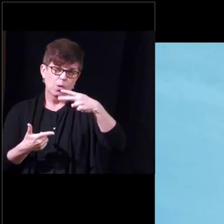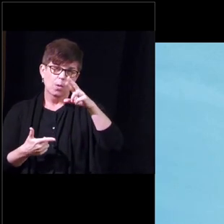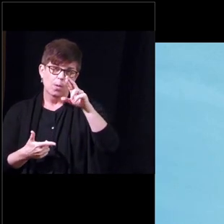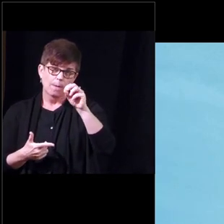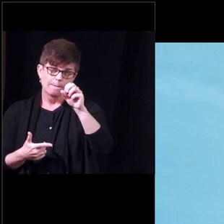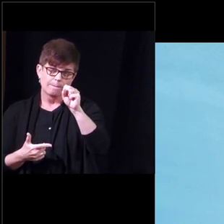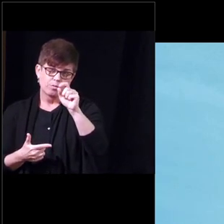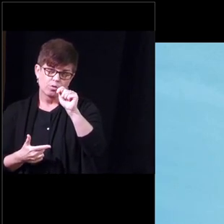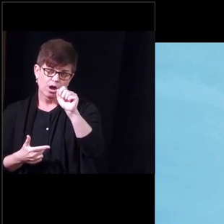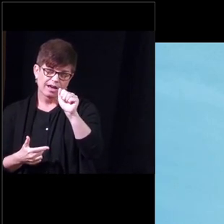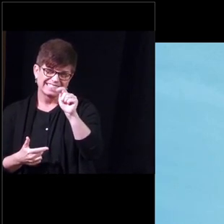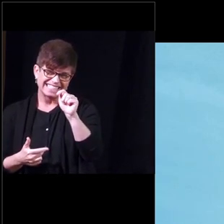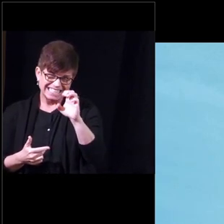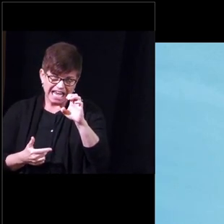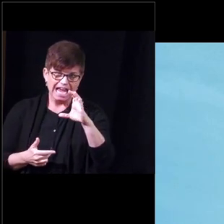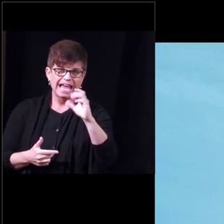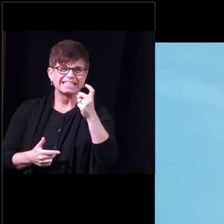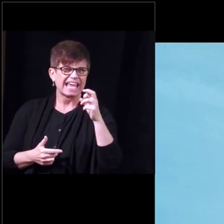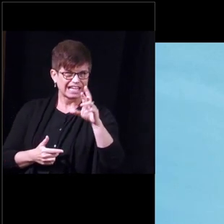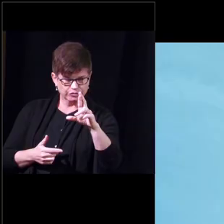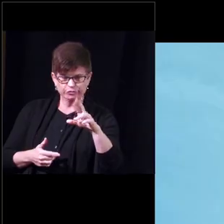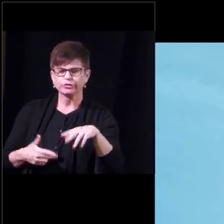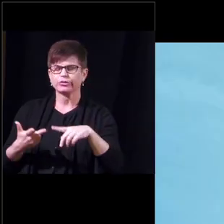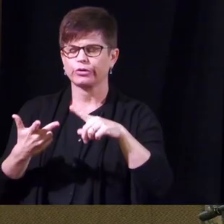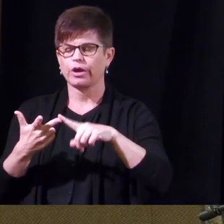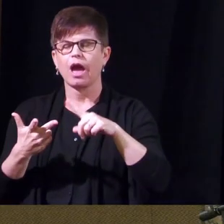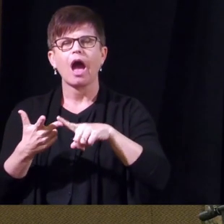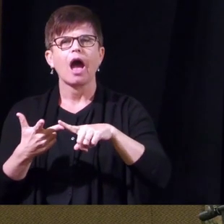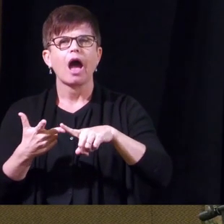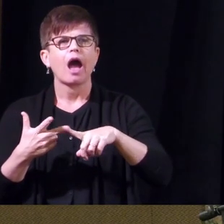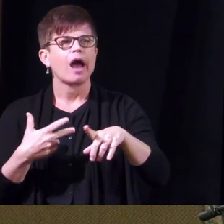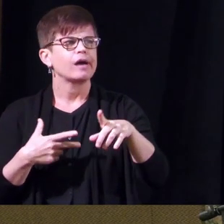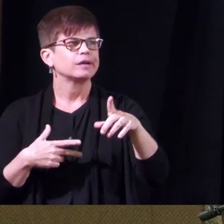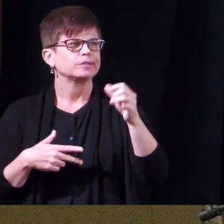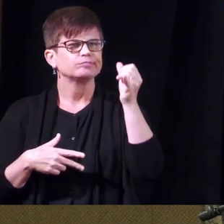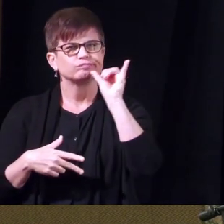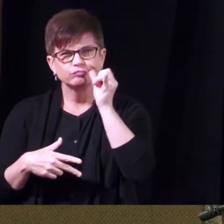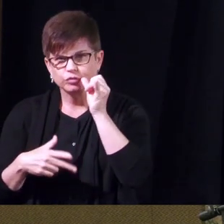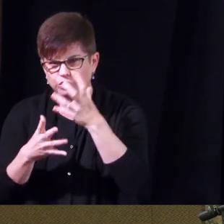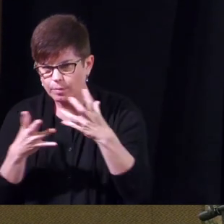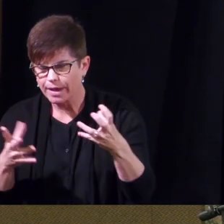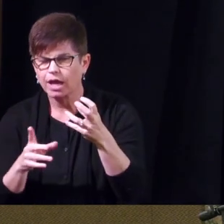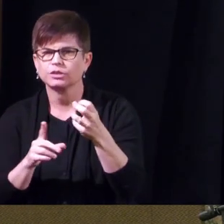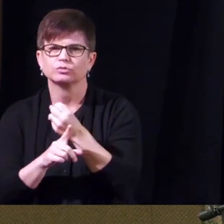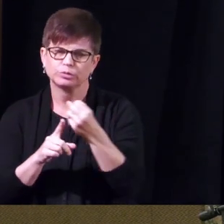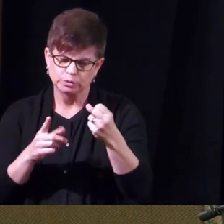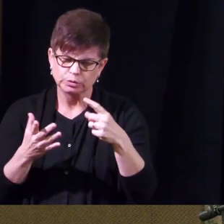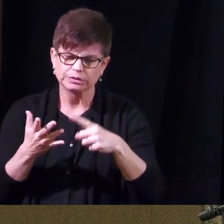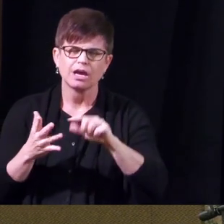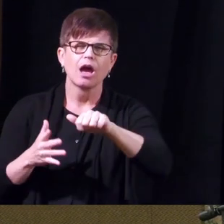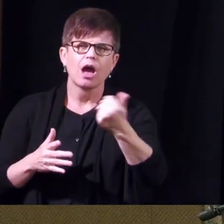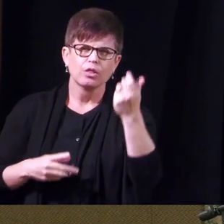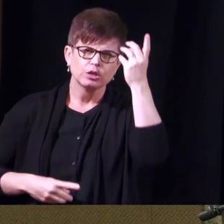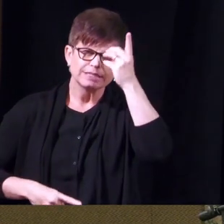affect cigarette smoking alcohol abuse and uh other systemic diseases